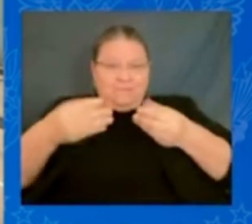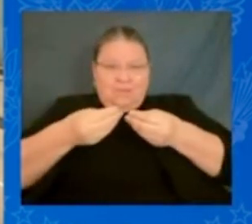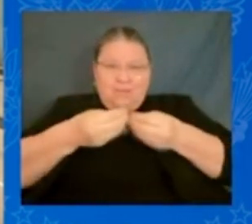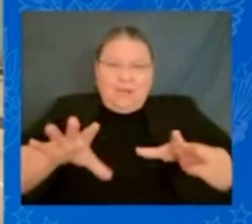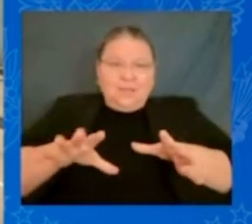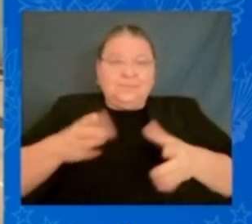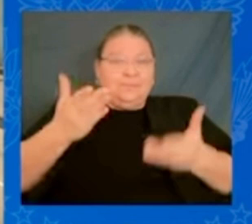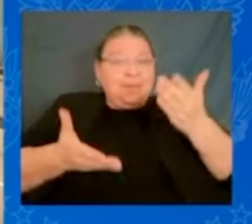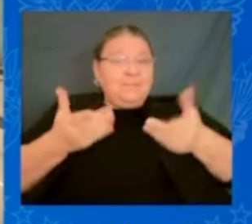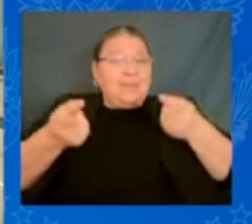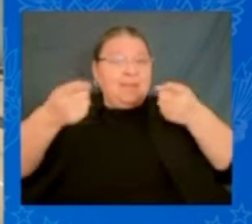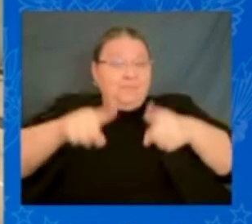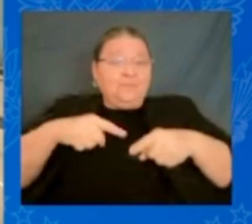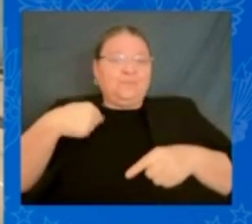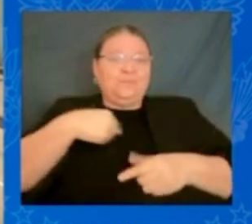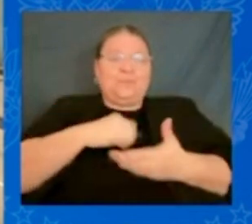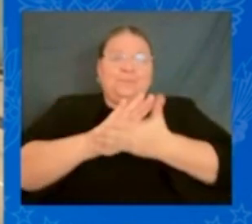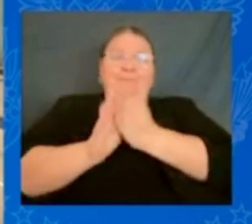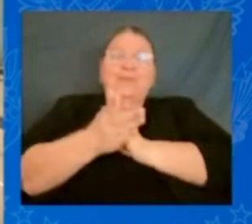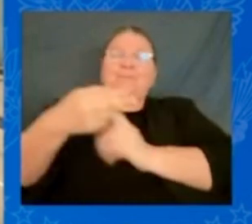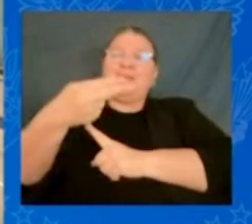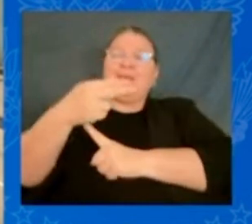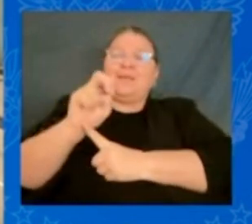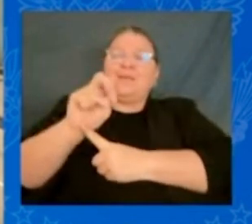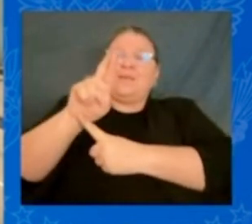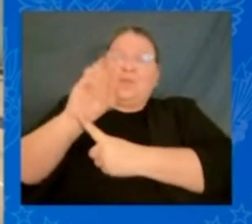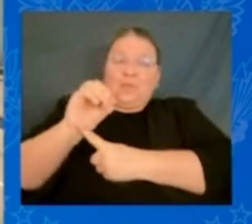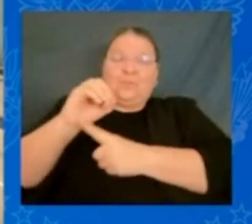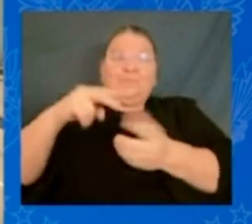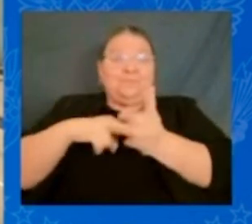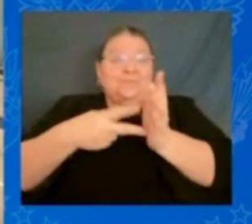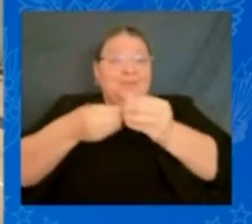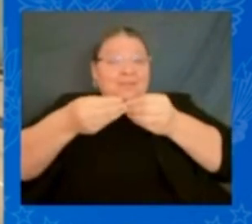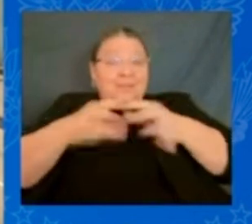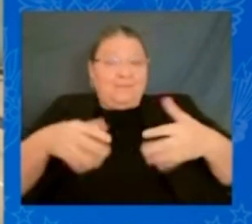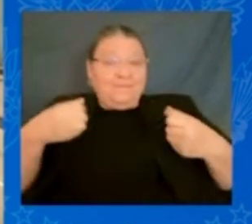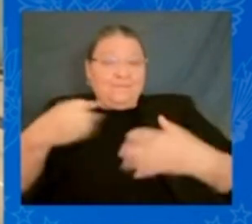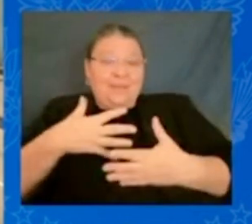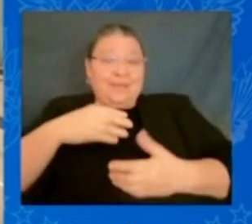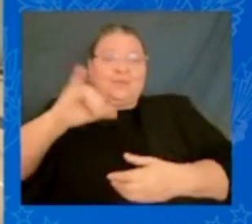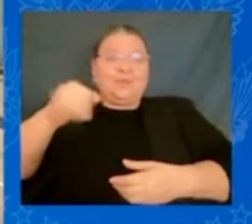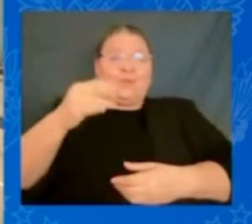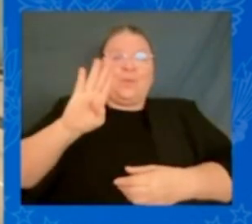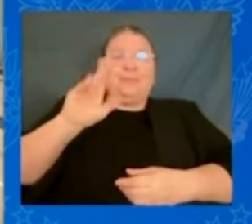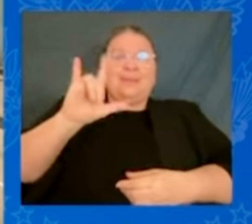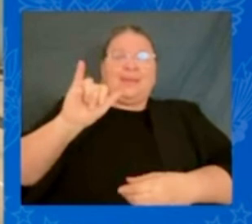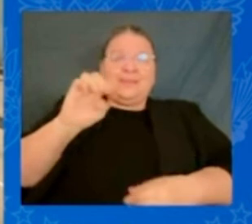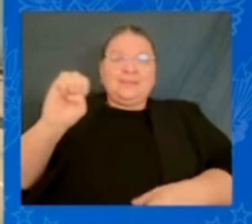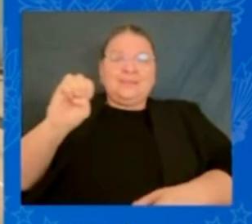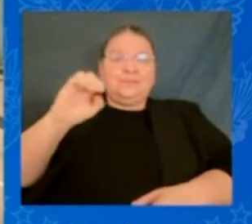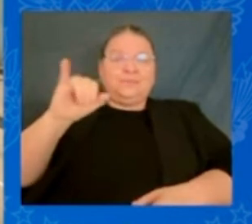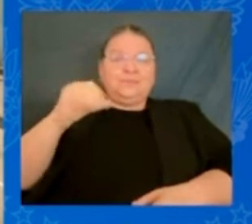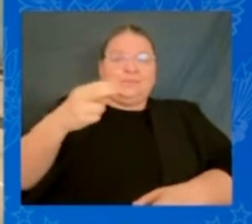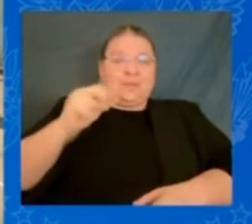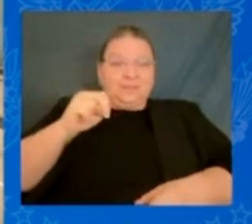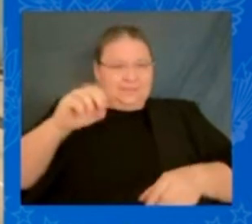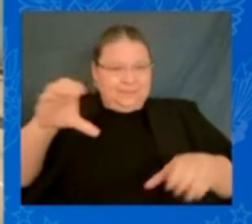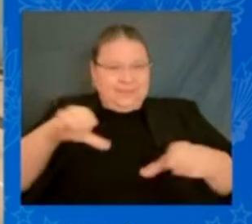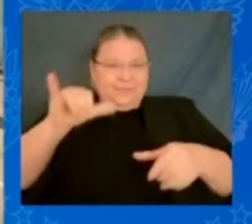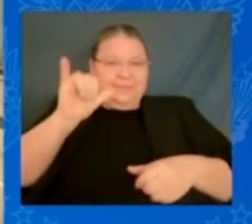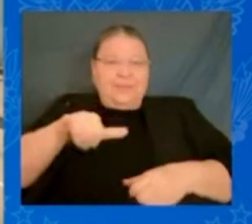lost our fear Jimmy Lee Jackson did that in Marion Bernard Lafayette would you stand Bernard